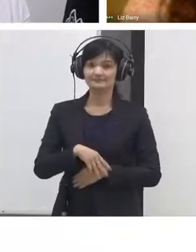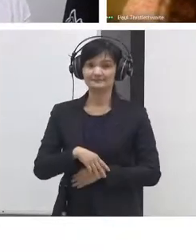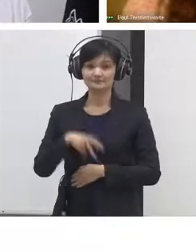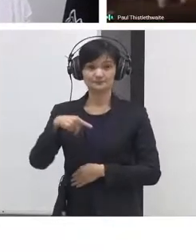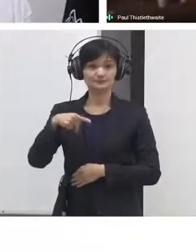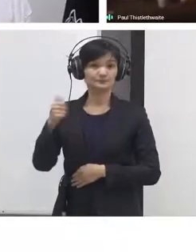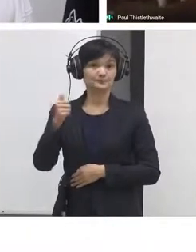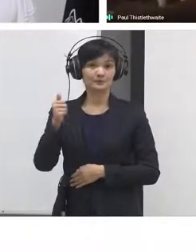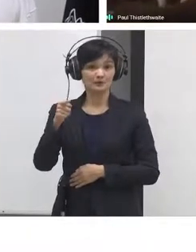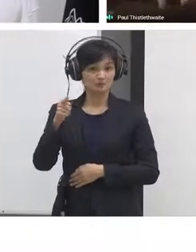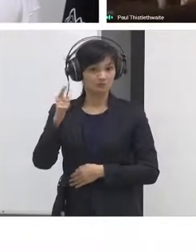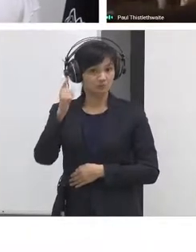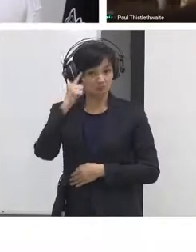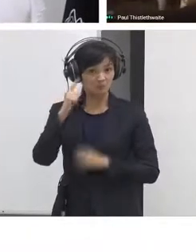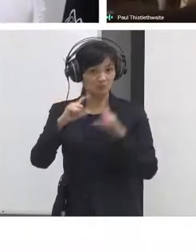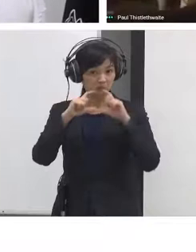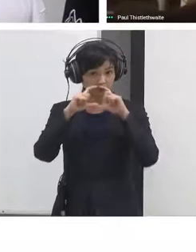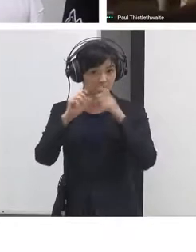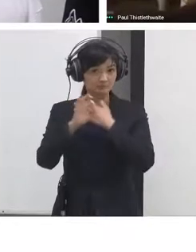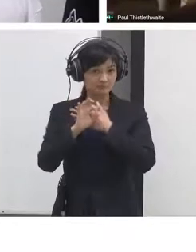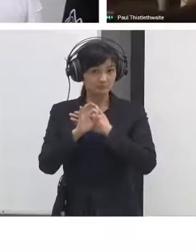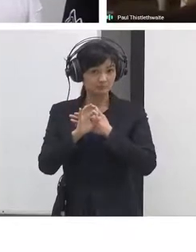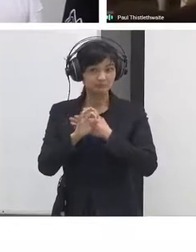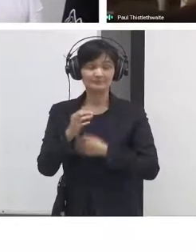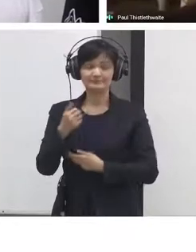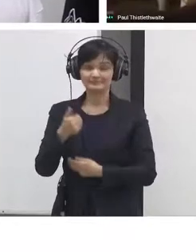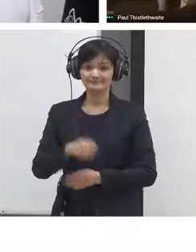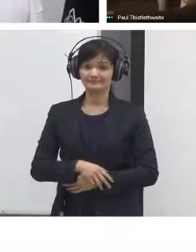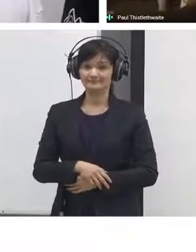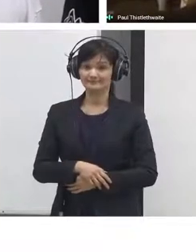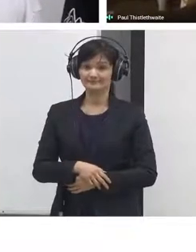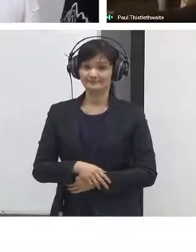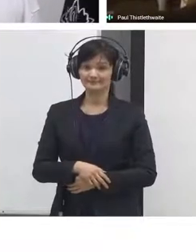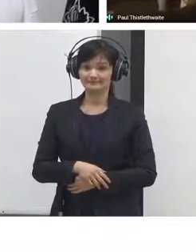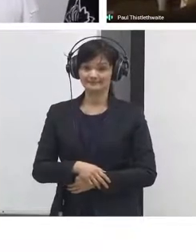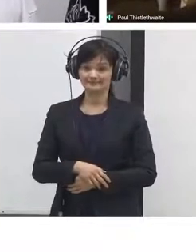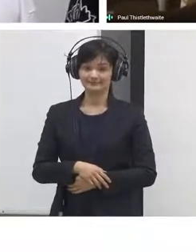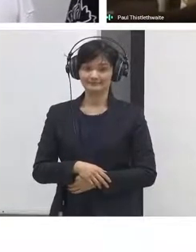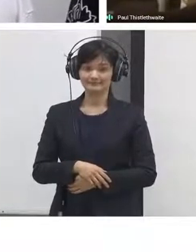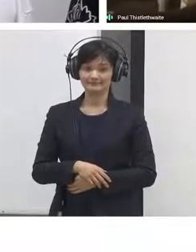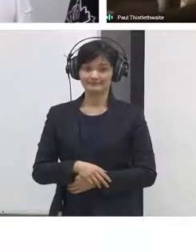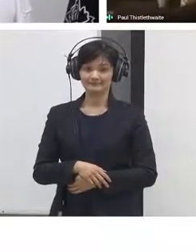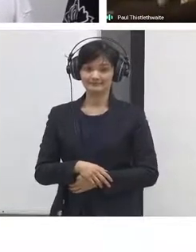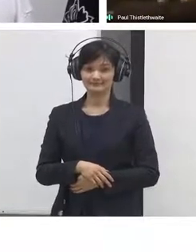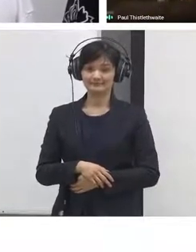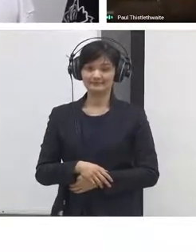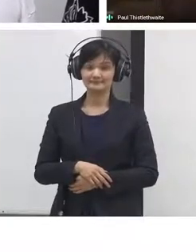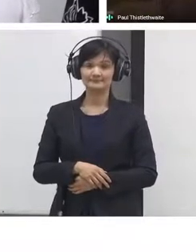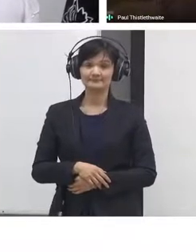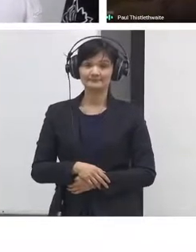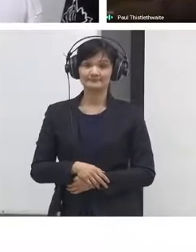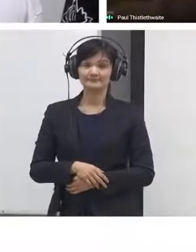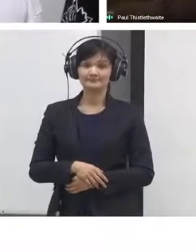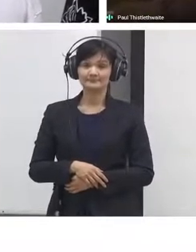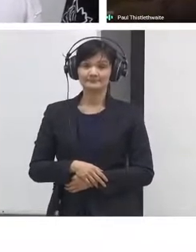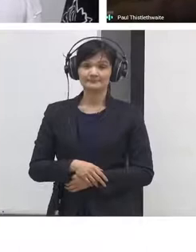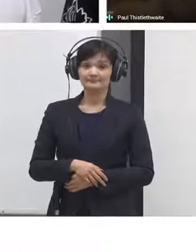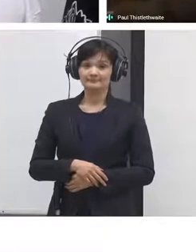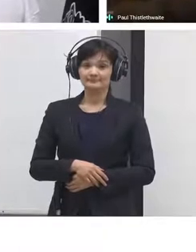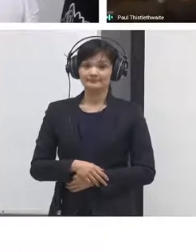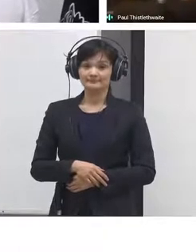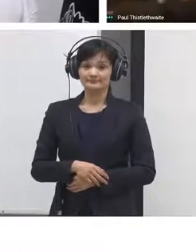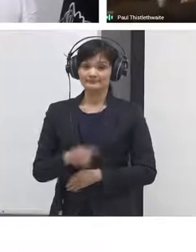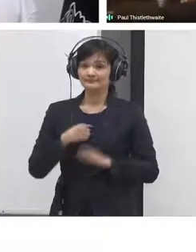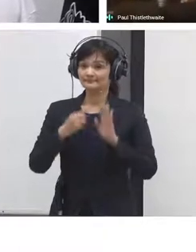right yes so the basic structure I described was decentralized